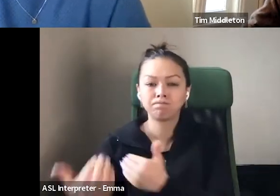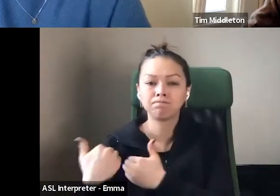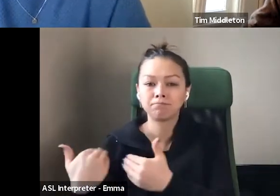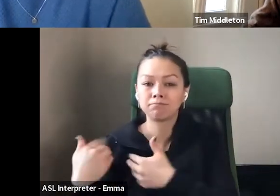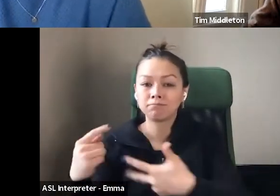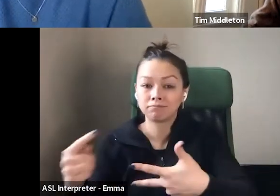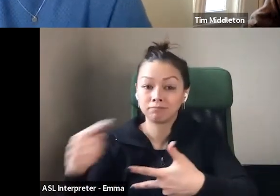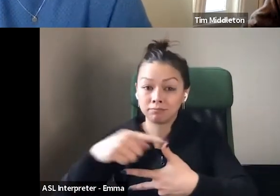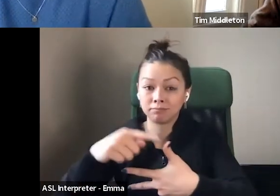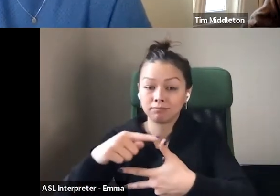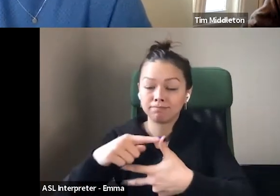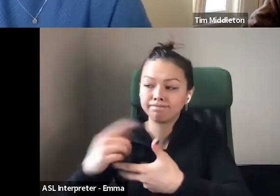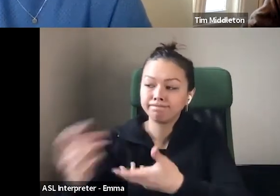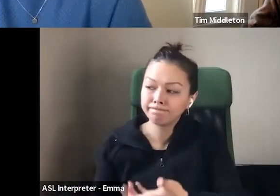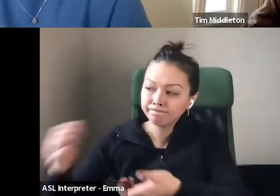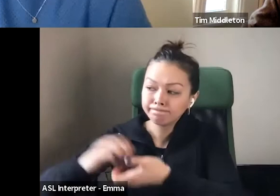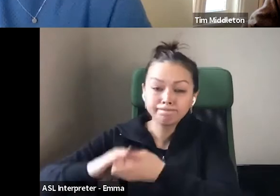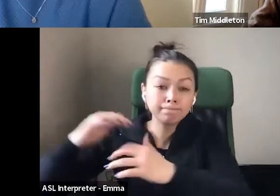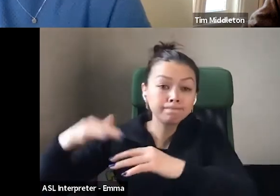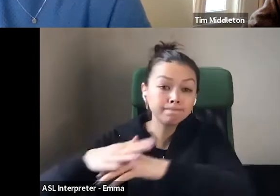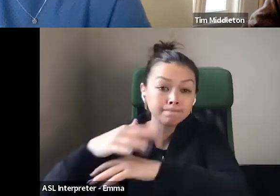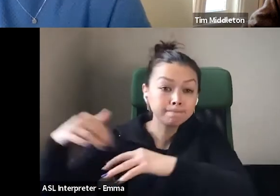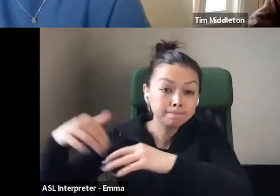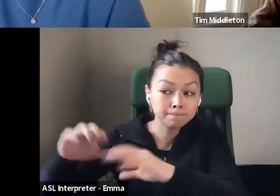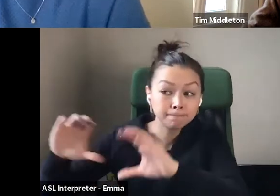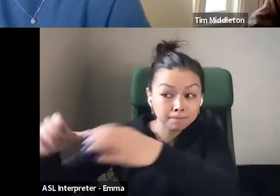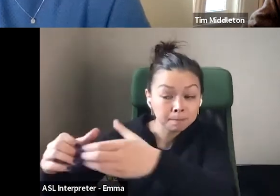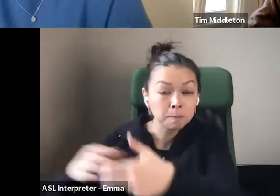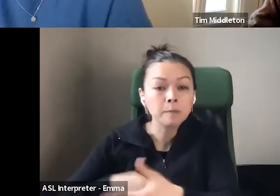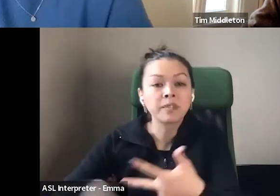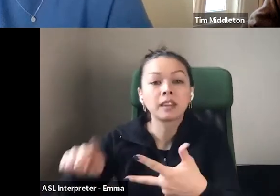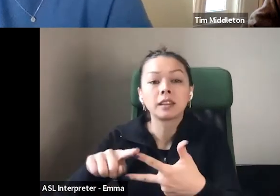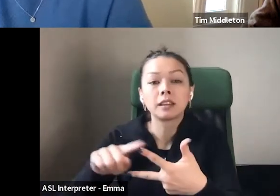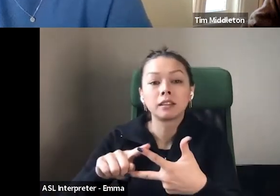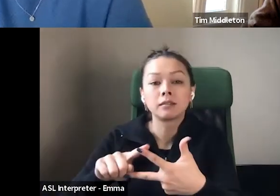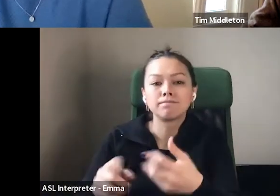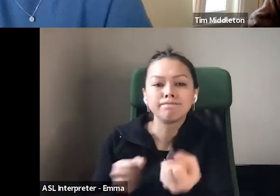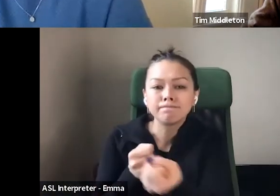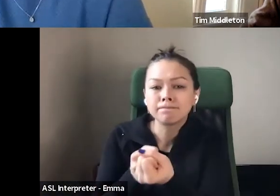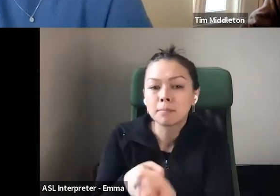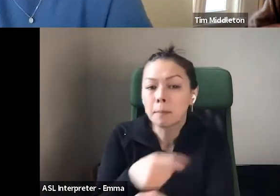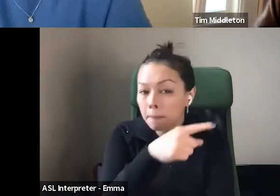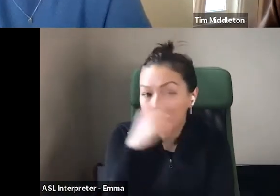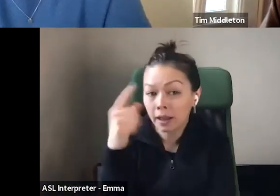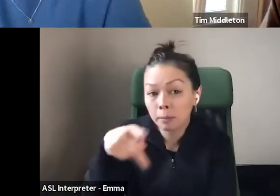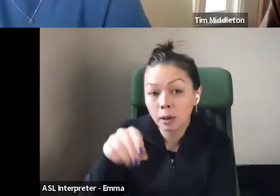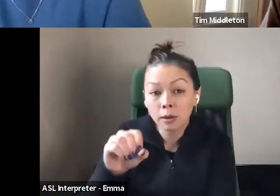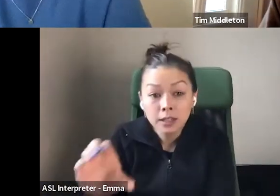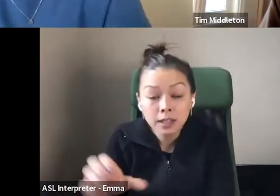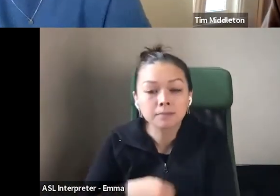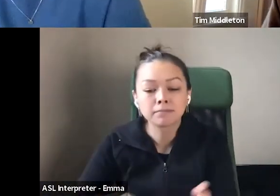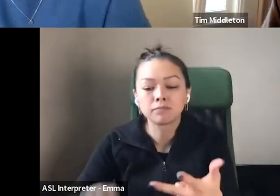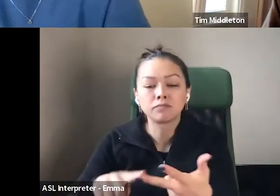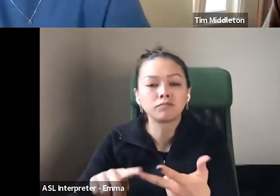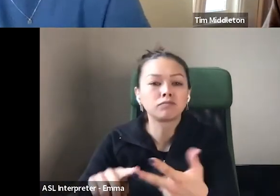peoples, to be an ally to all Black, Indigenous, and people of colour, and to unite and work alongside one another.